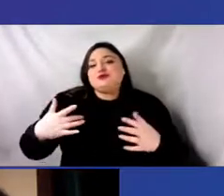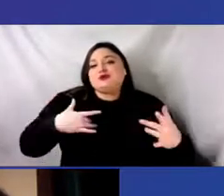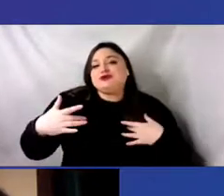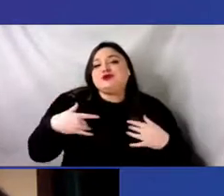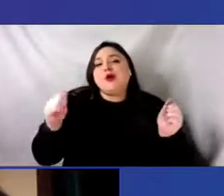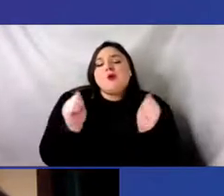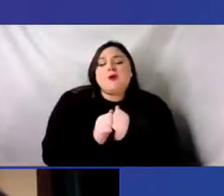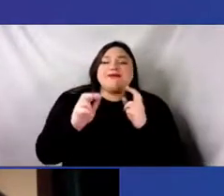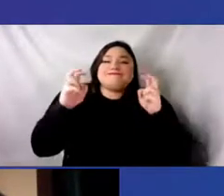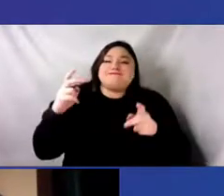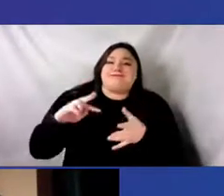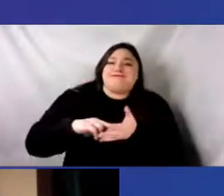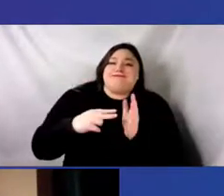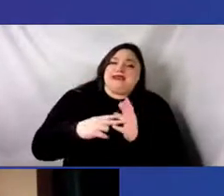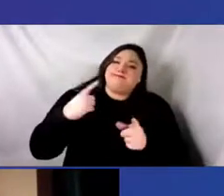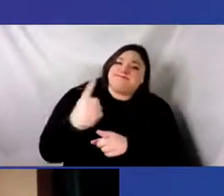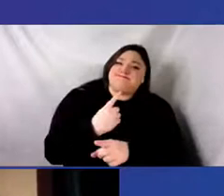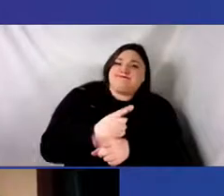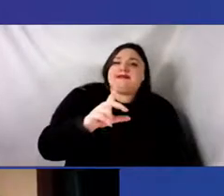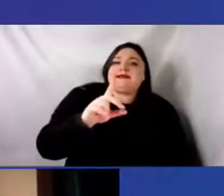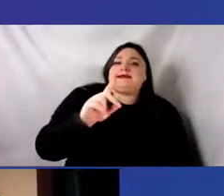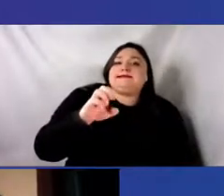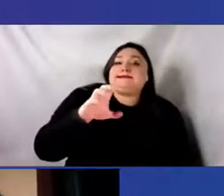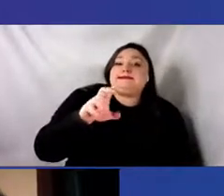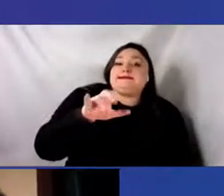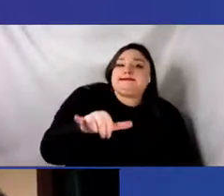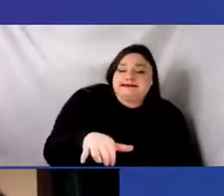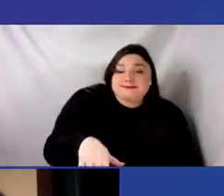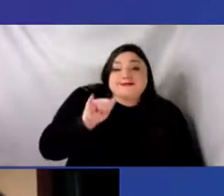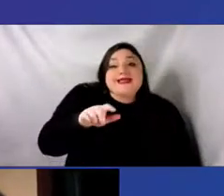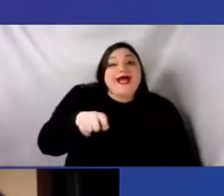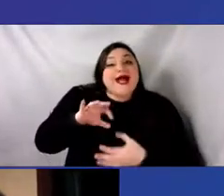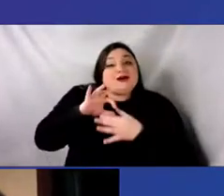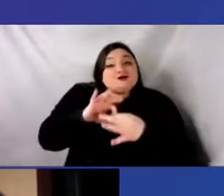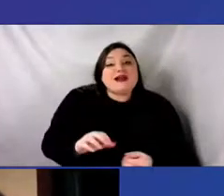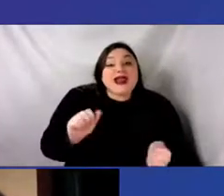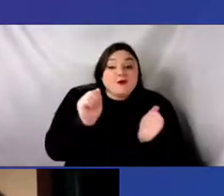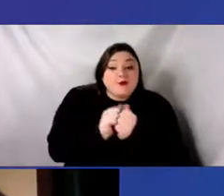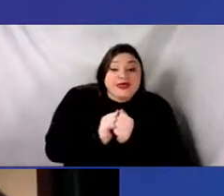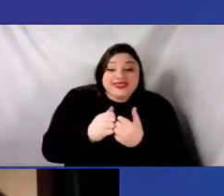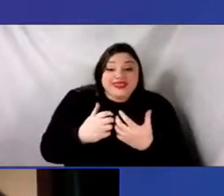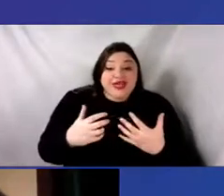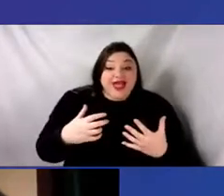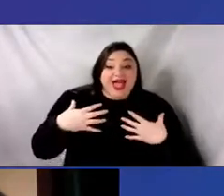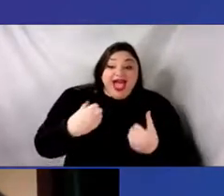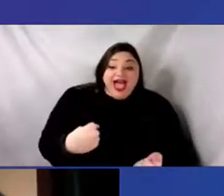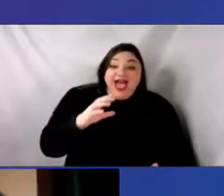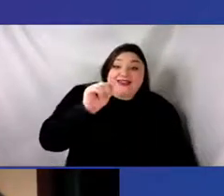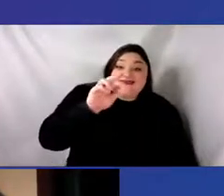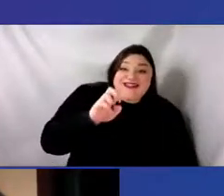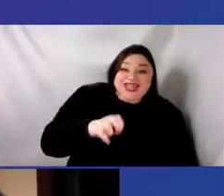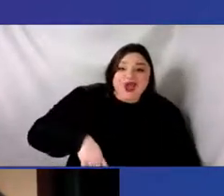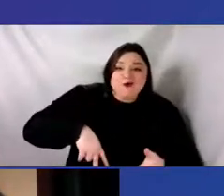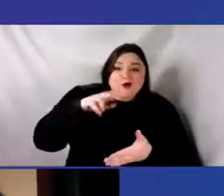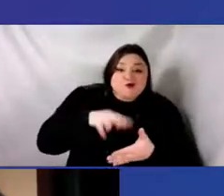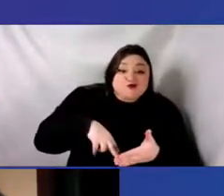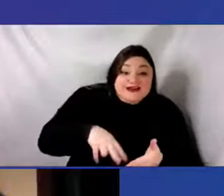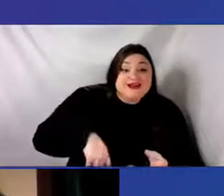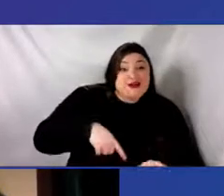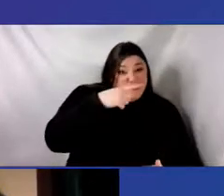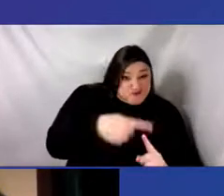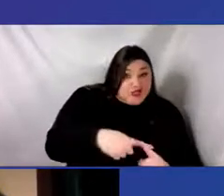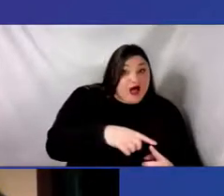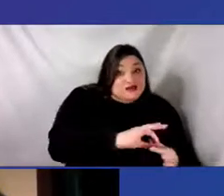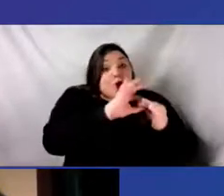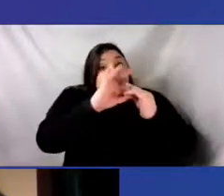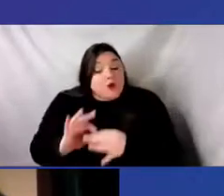to reading to healthcare, it even related to abortion, reproductive rights, or in terms of the sense of